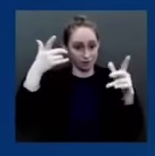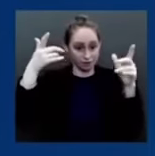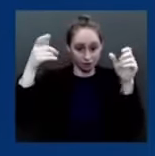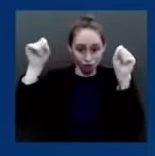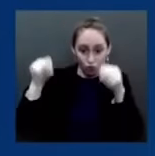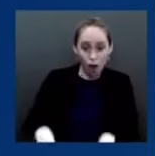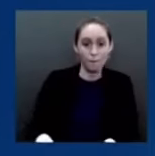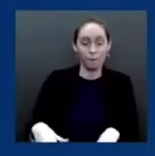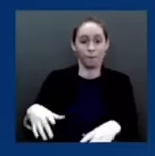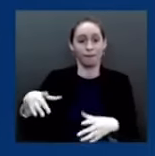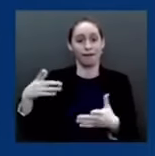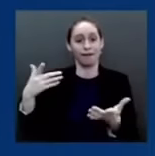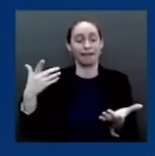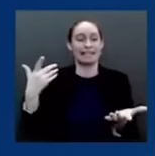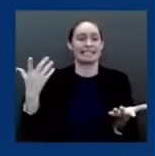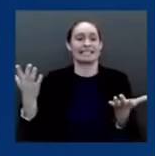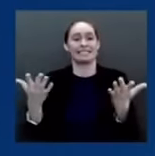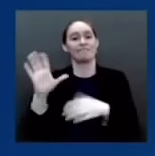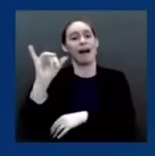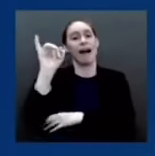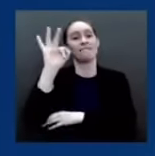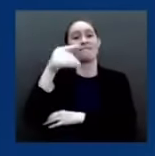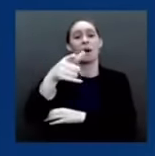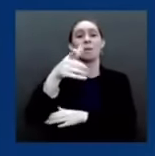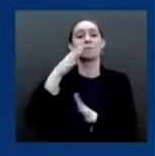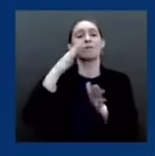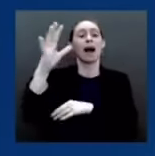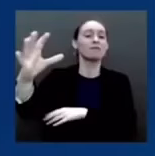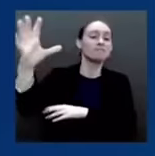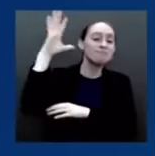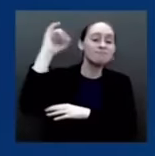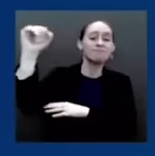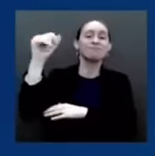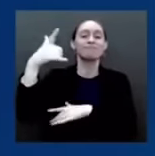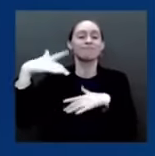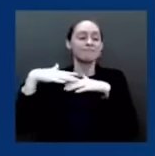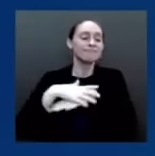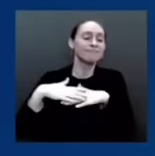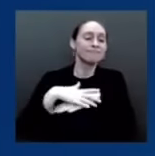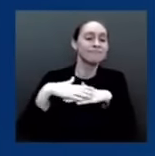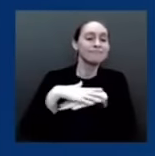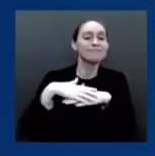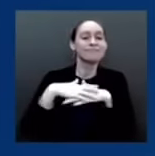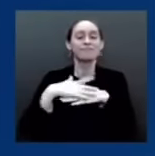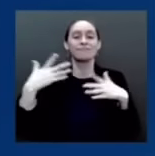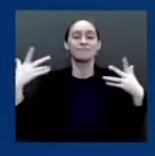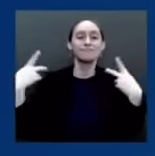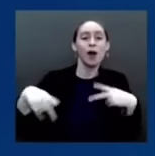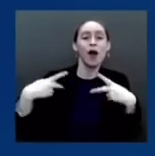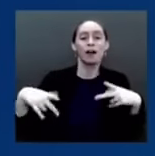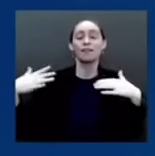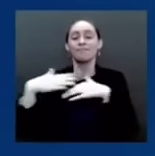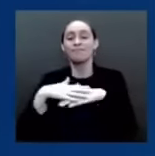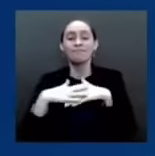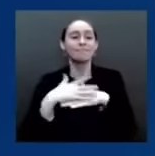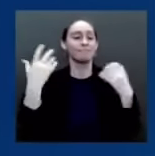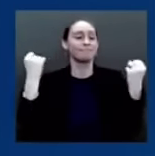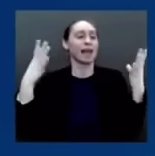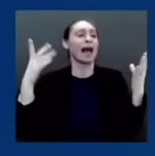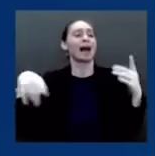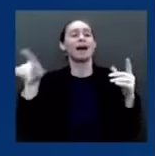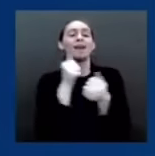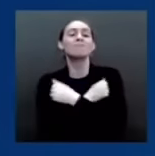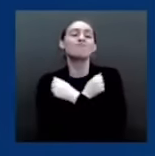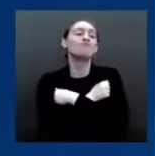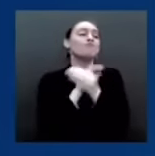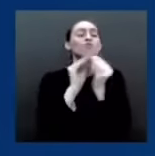50-person New Year's Eve party with all the bells and whistles and everybody hugging and kissing and wishing each other a Happy